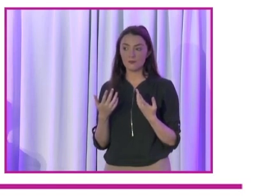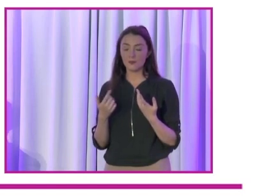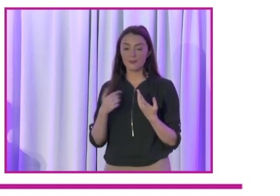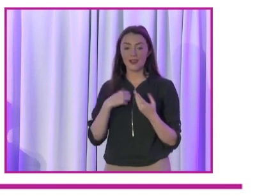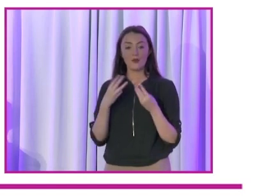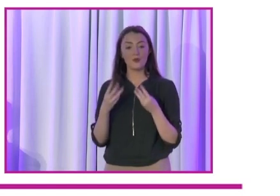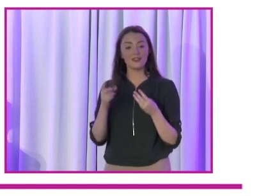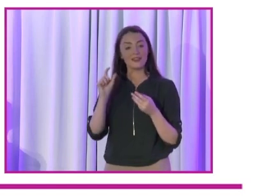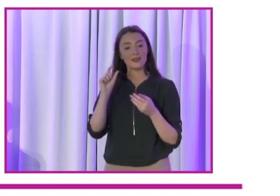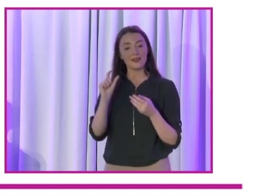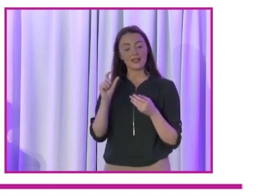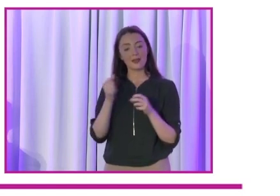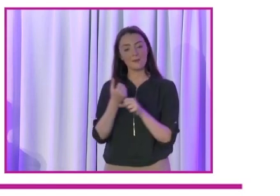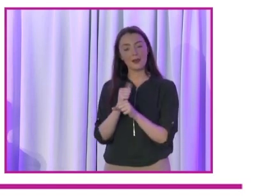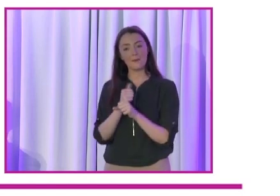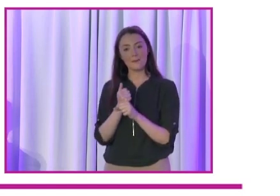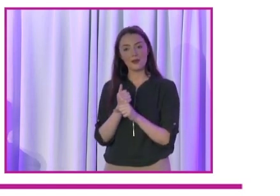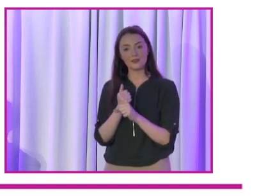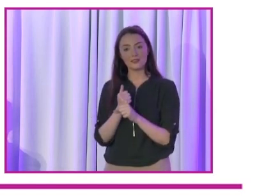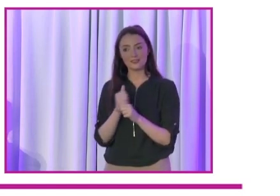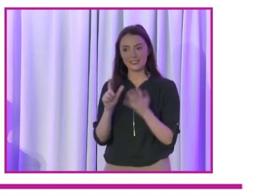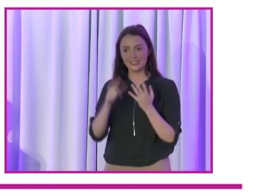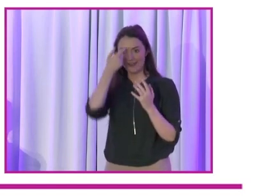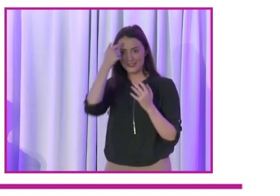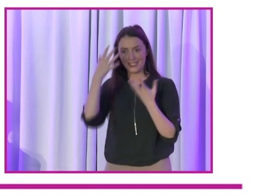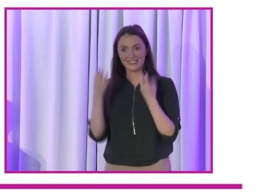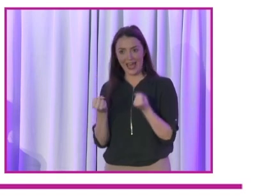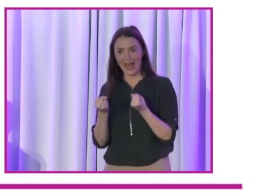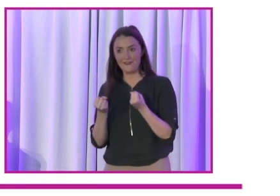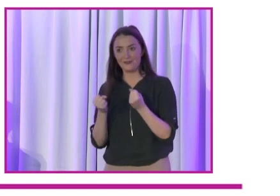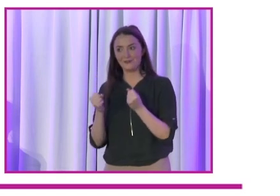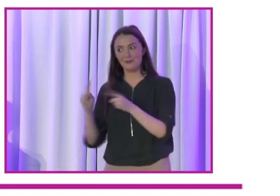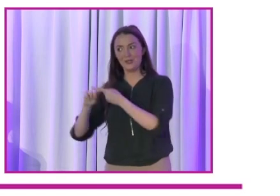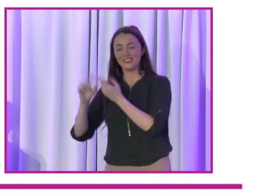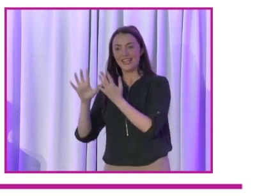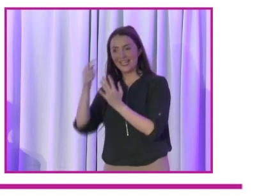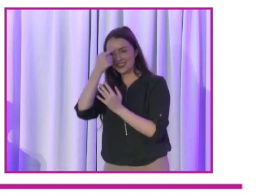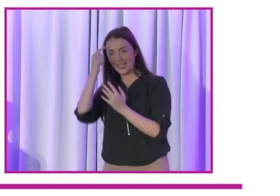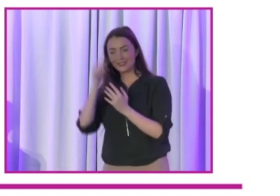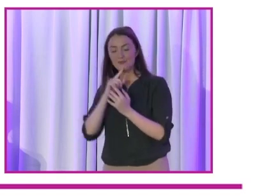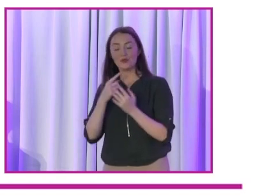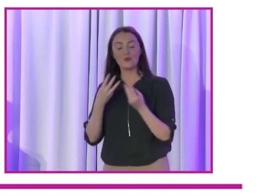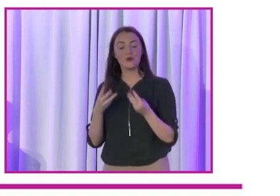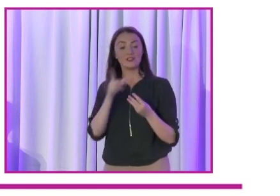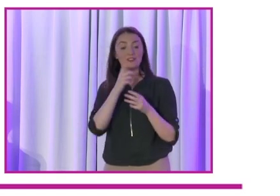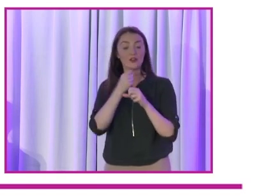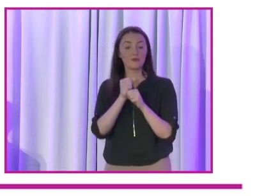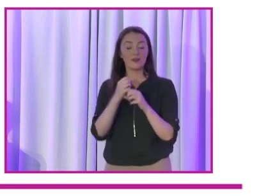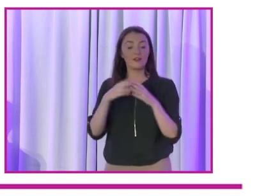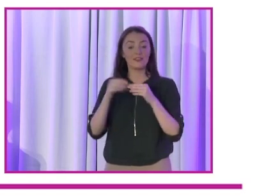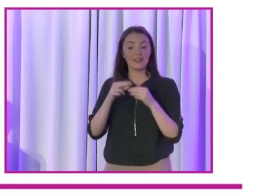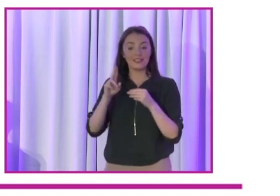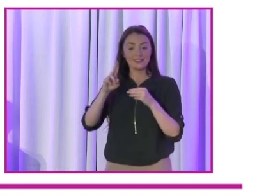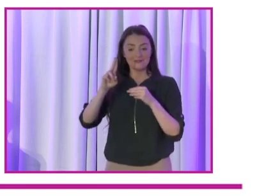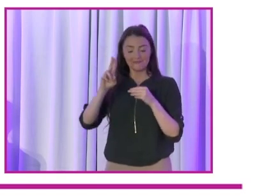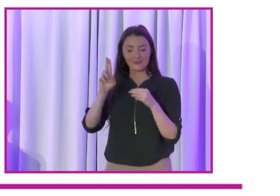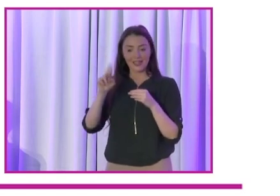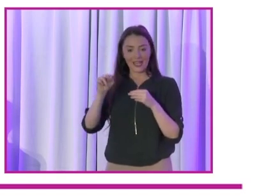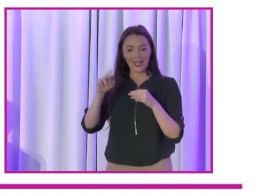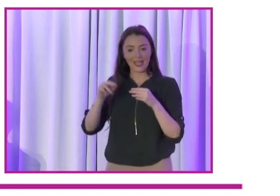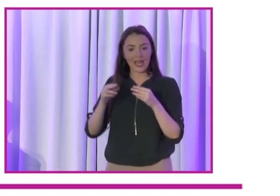I want to talk a little bit just in the seven seconds plus ten that I'm going to talk about the things that could be done, right?